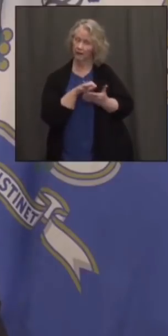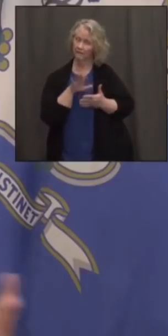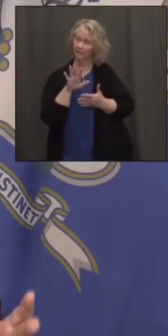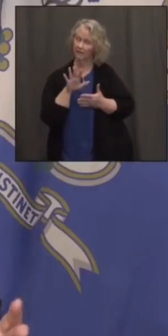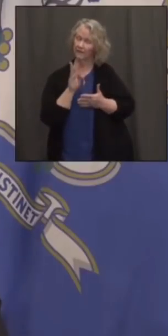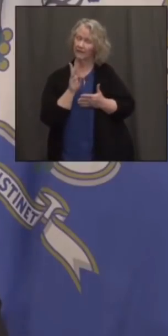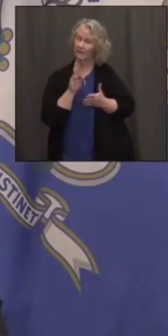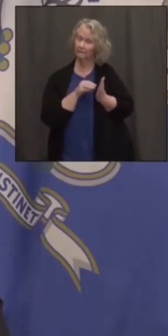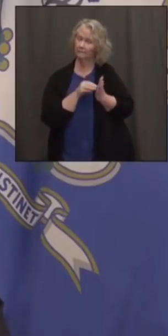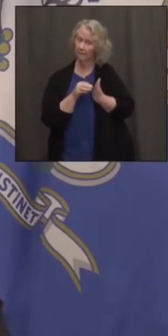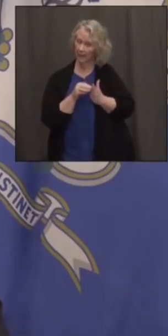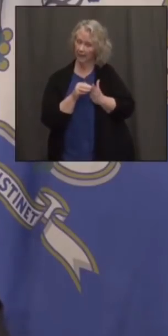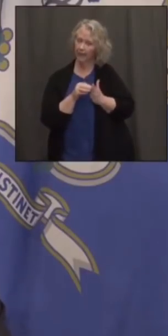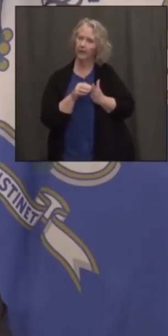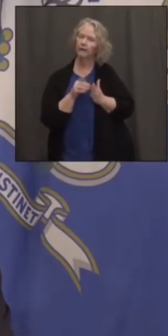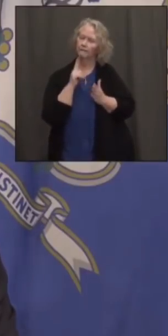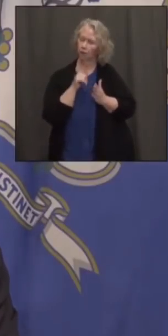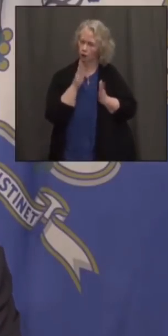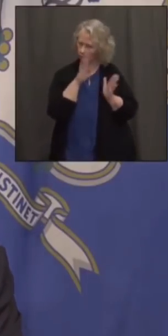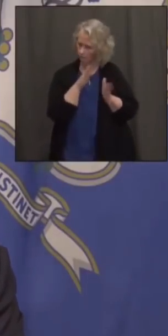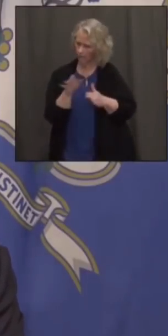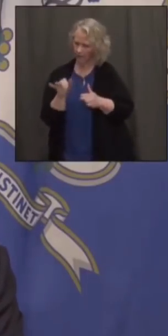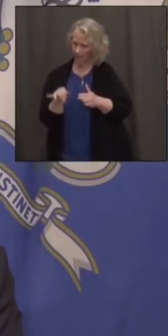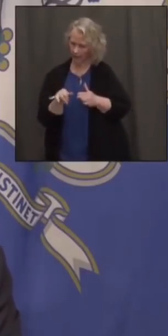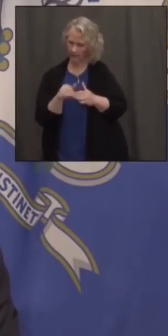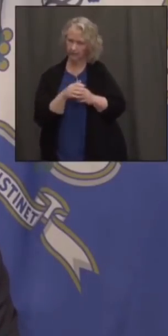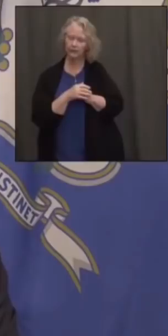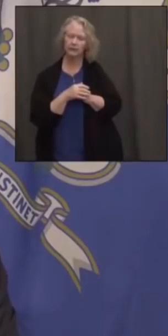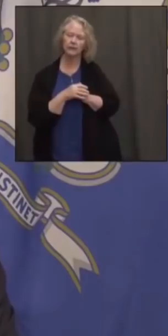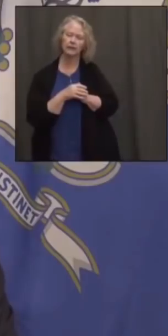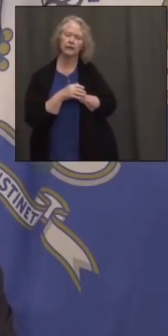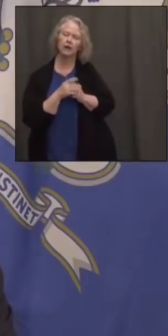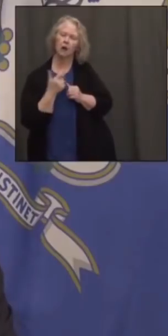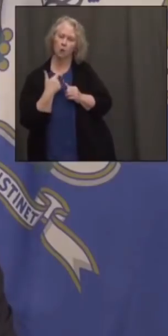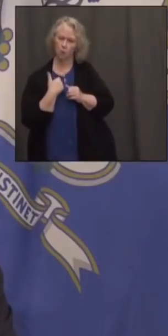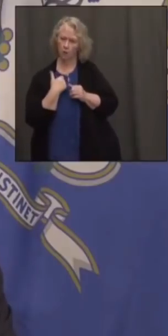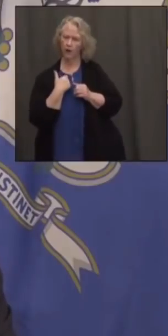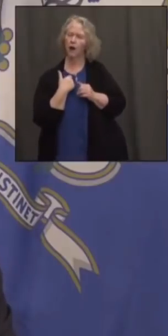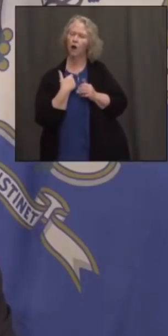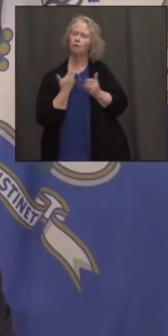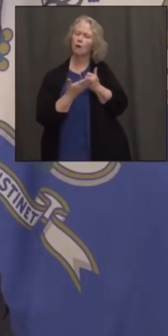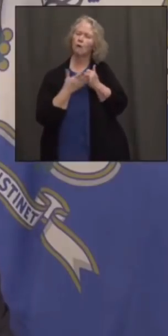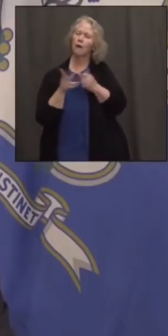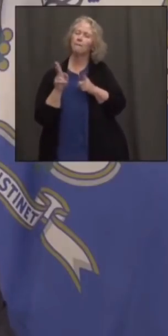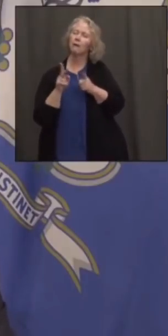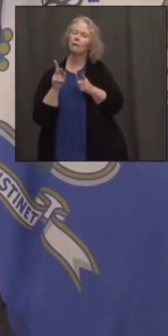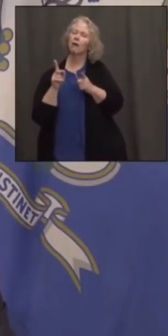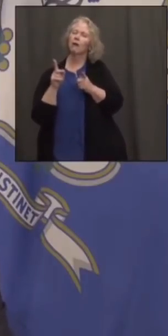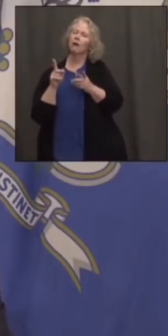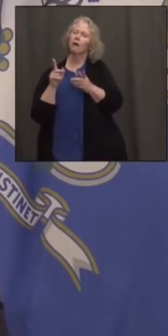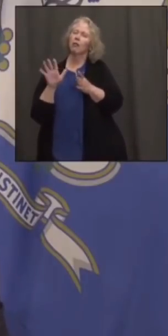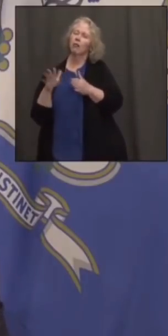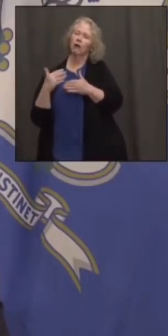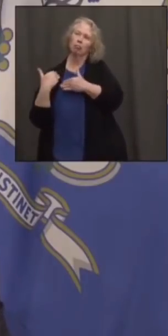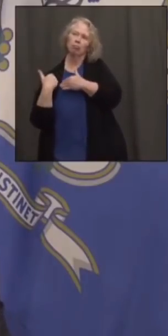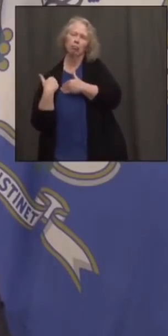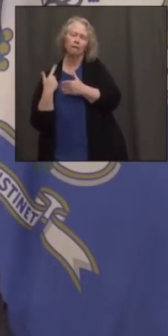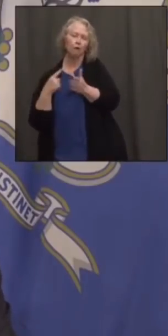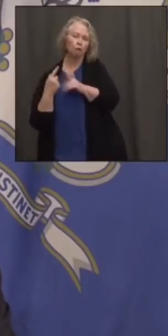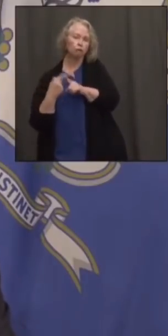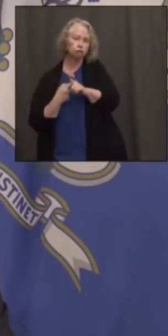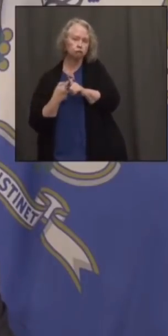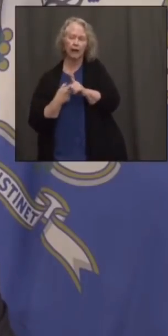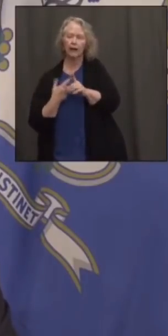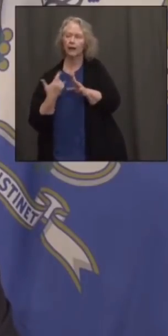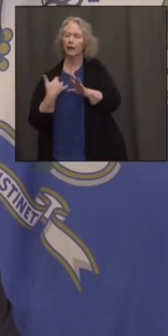for affordable housing. Obviously, we're working aggressively on rent relief, working with tenants and landlords,